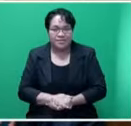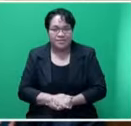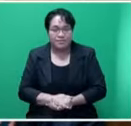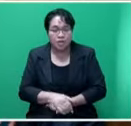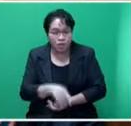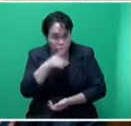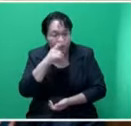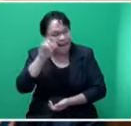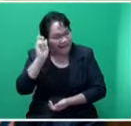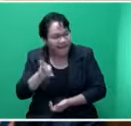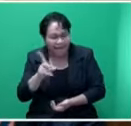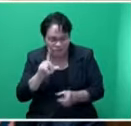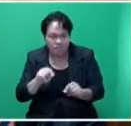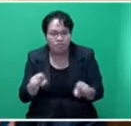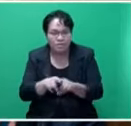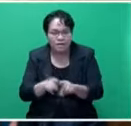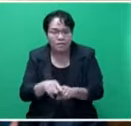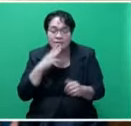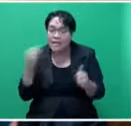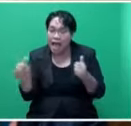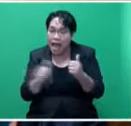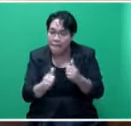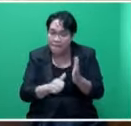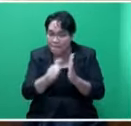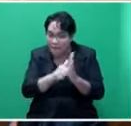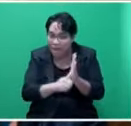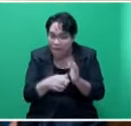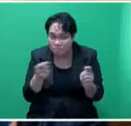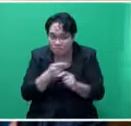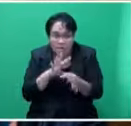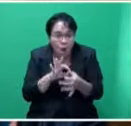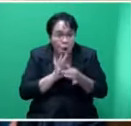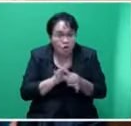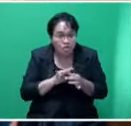You can do that again. Amend that media ownership clause that you put.